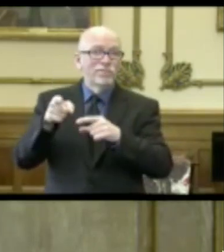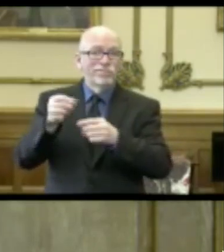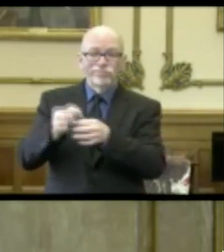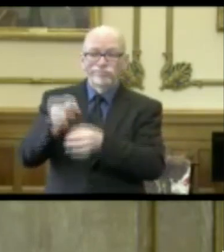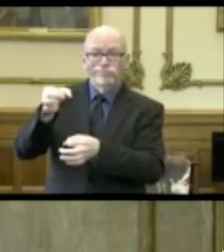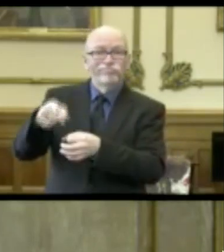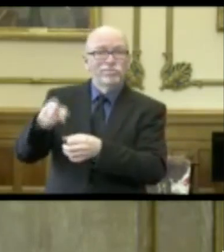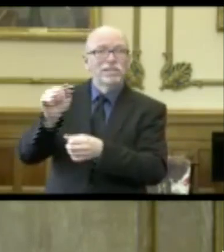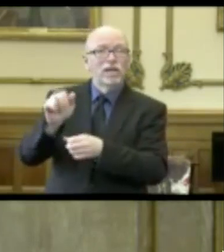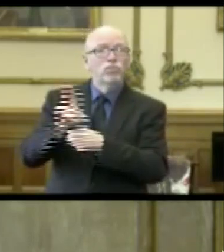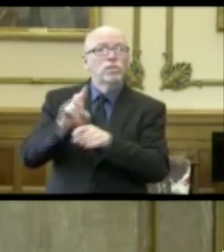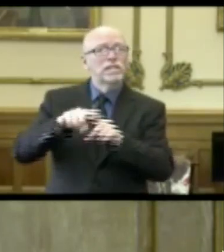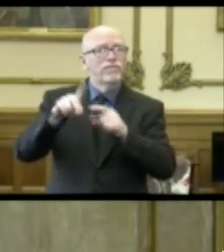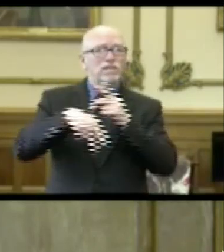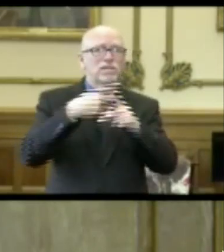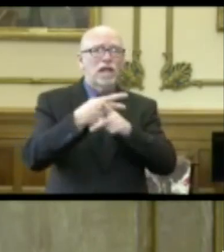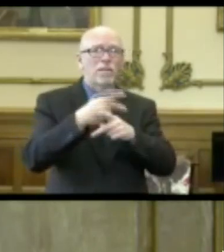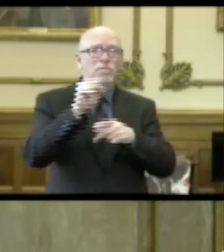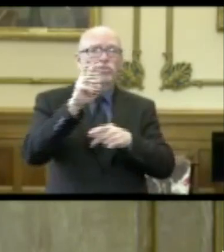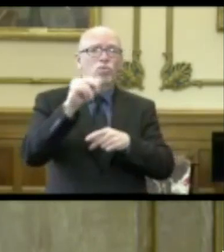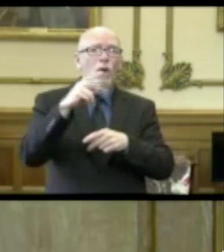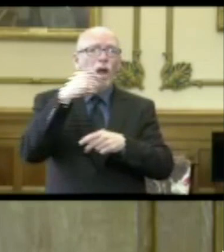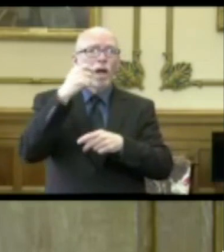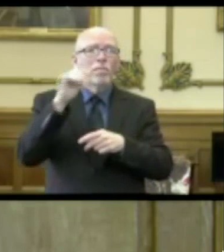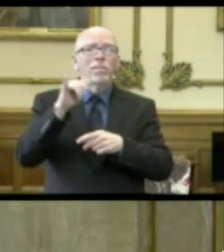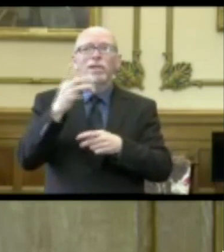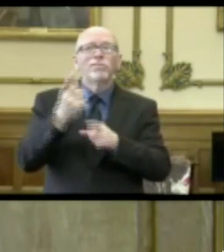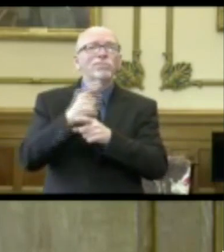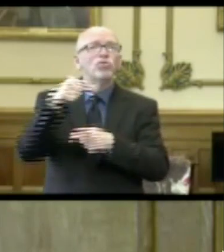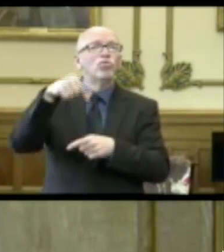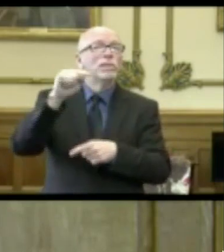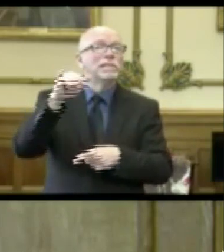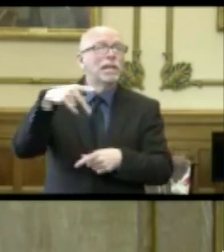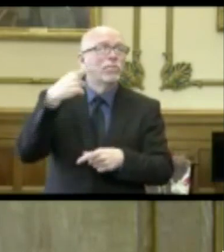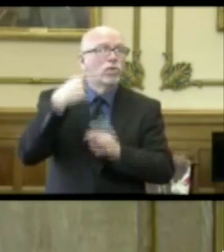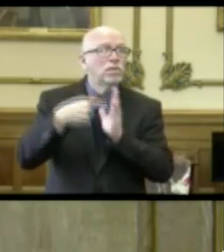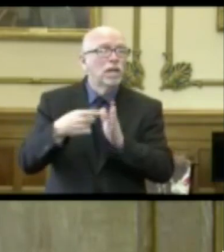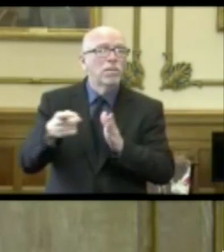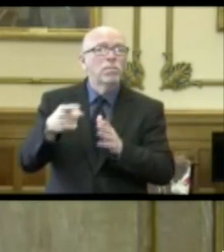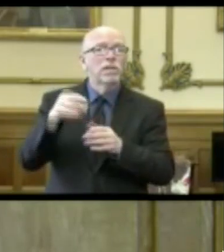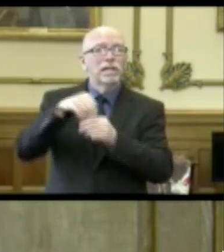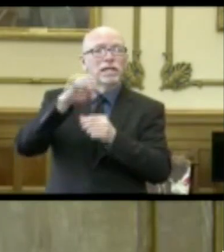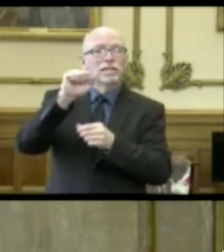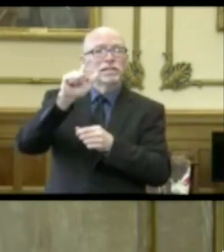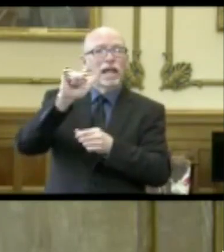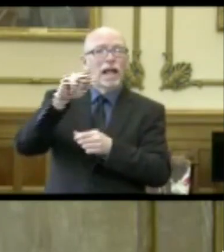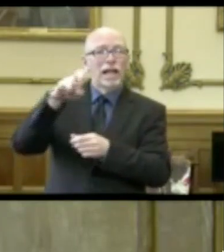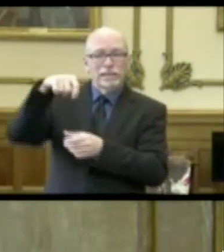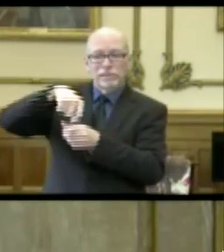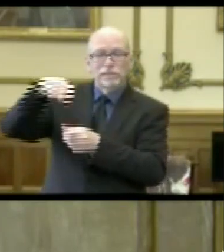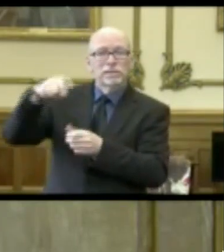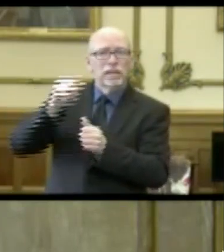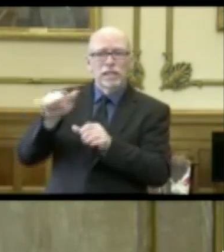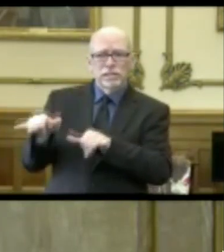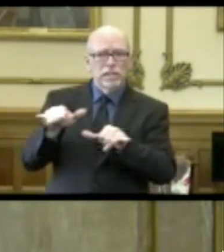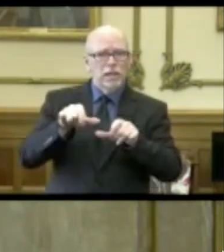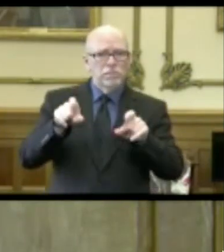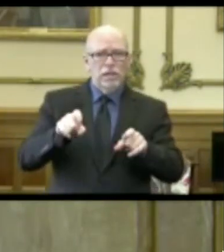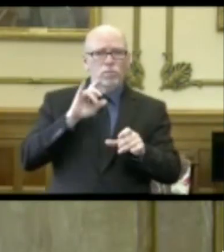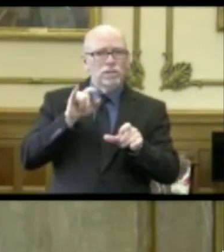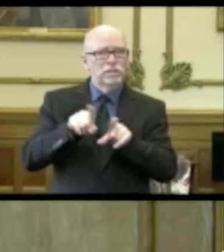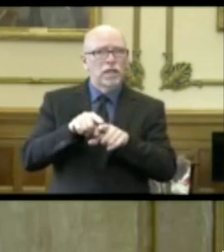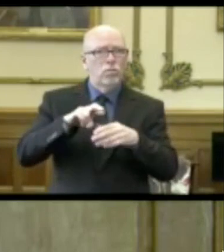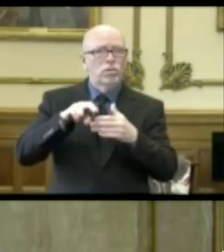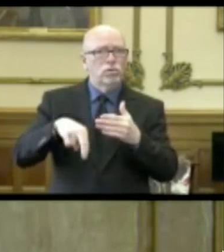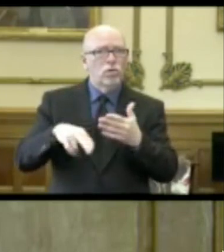they can use a different type of swab, like a routine Q-tip in saline and actually do that same test and that